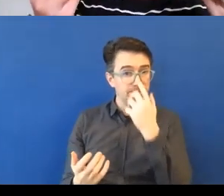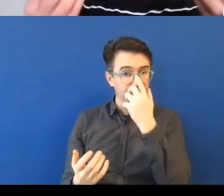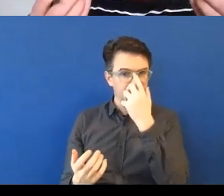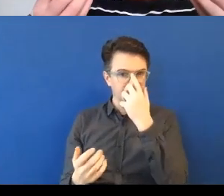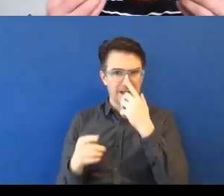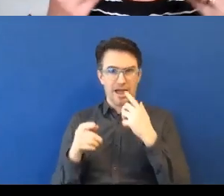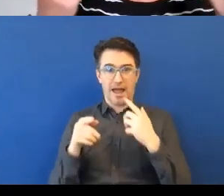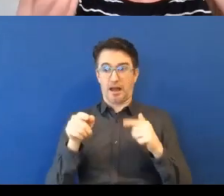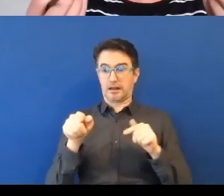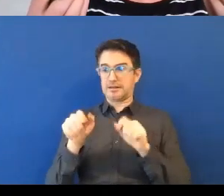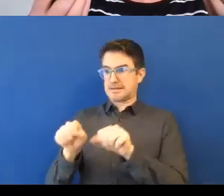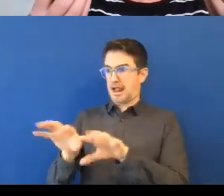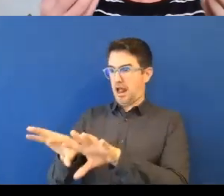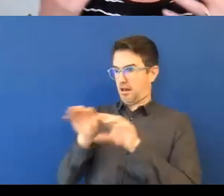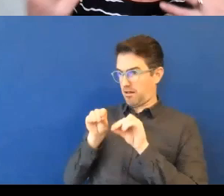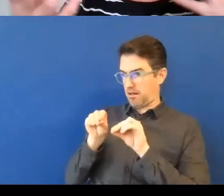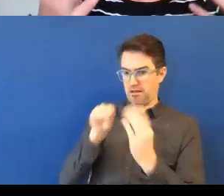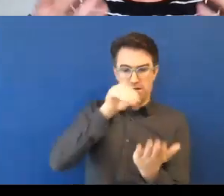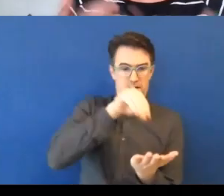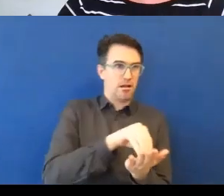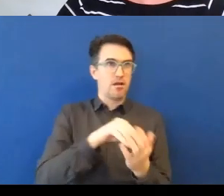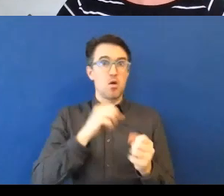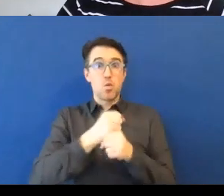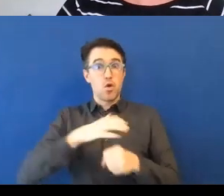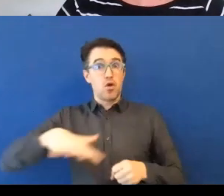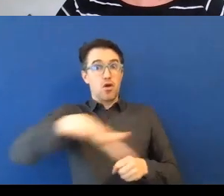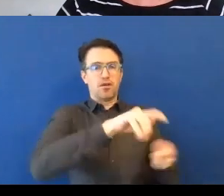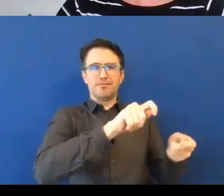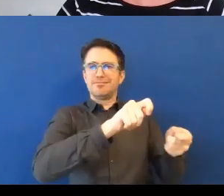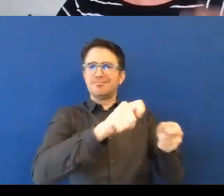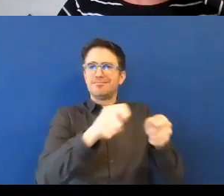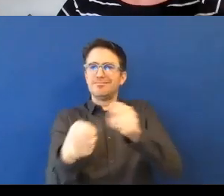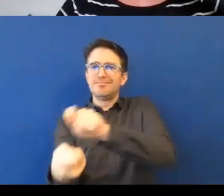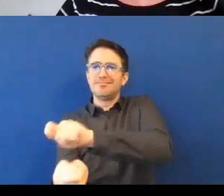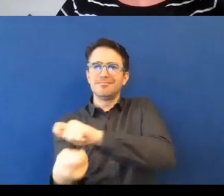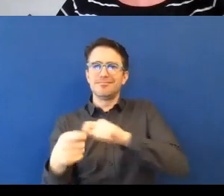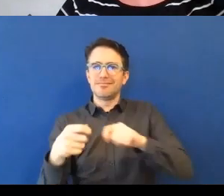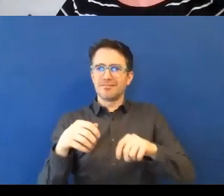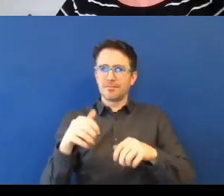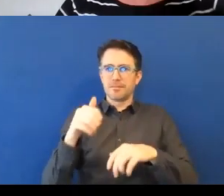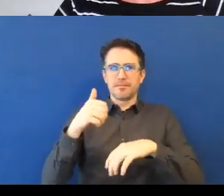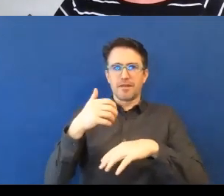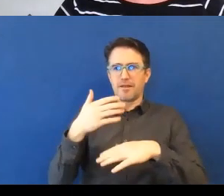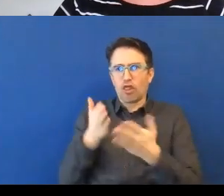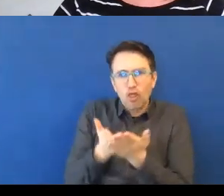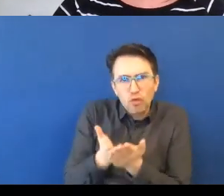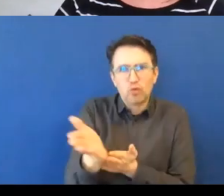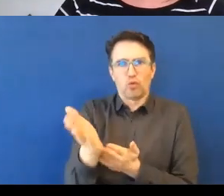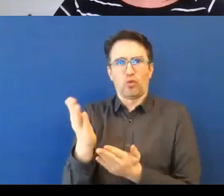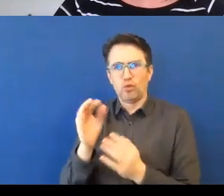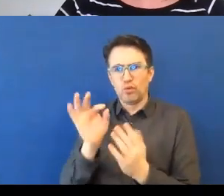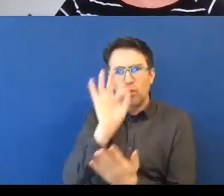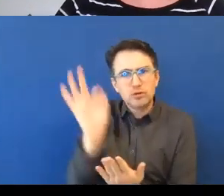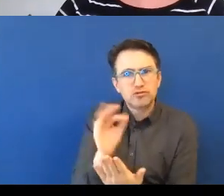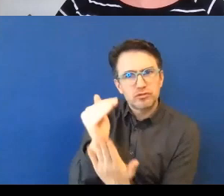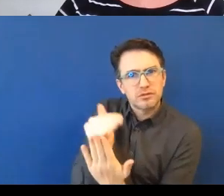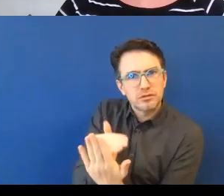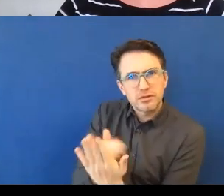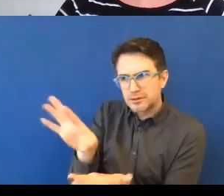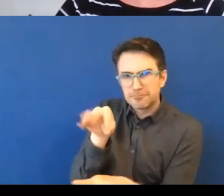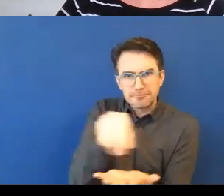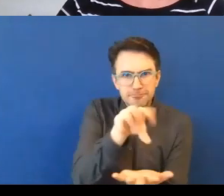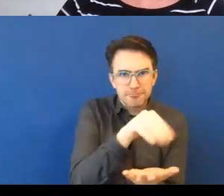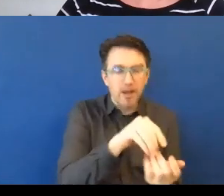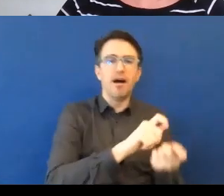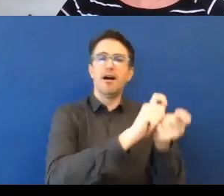even if you haven't solved the whole problem yet. So that's, that's, that's what we recommend is a kind of step process. A lot of things in neuro minorities,